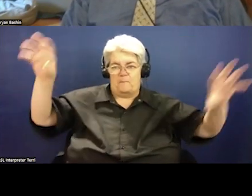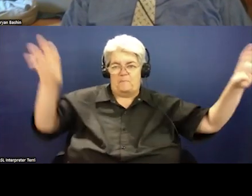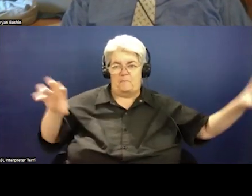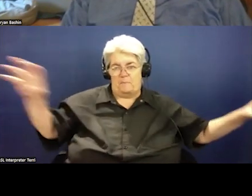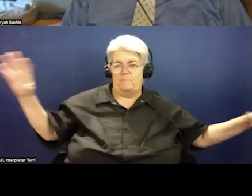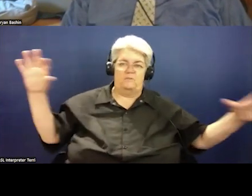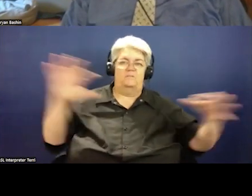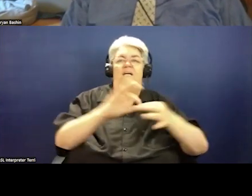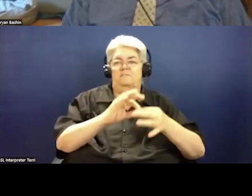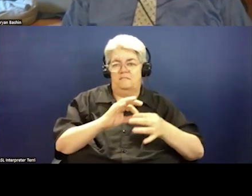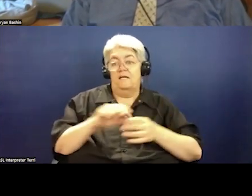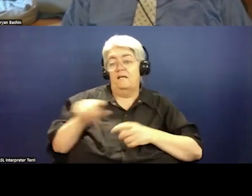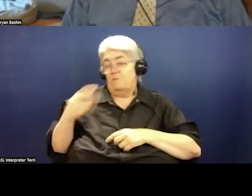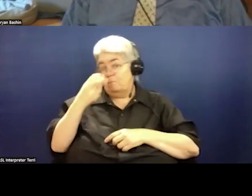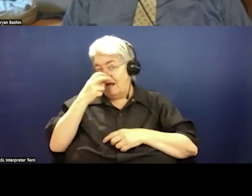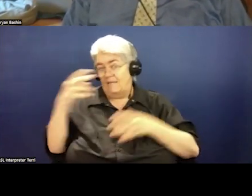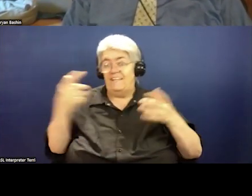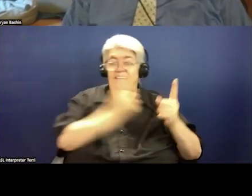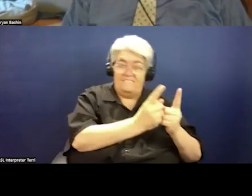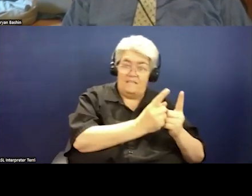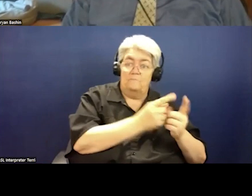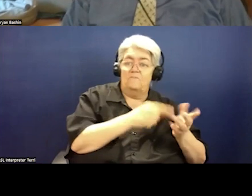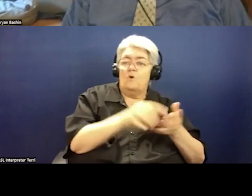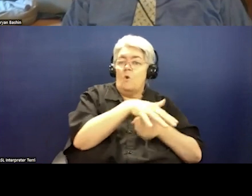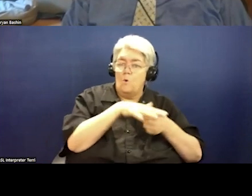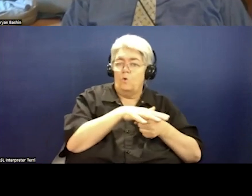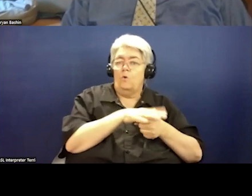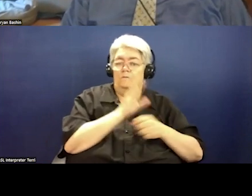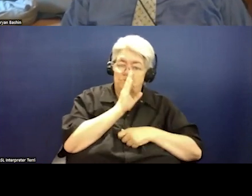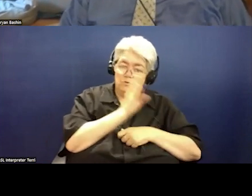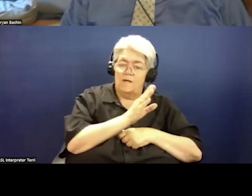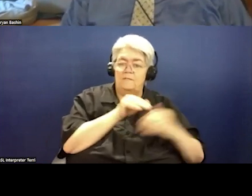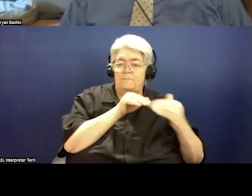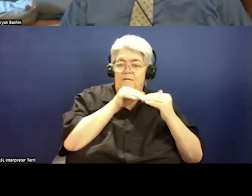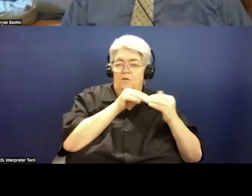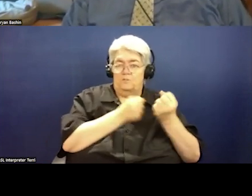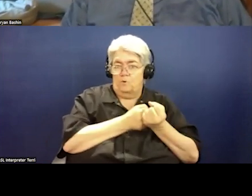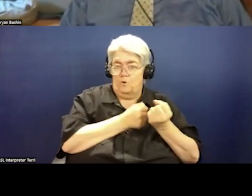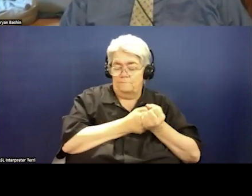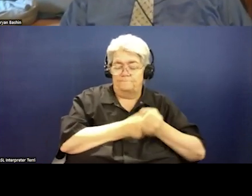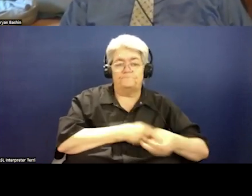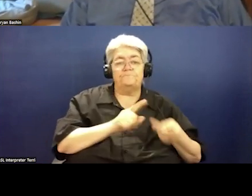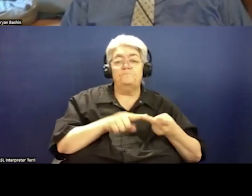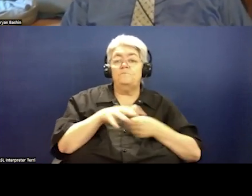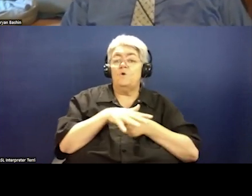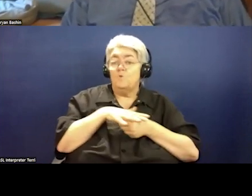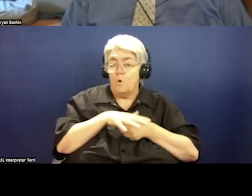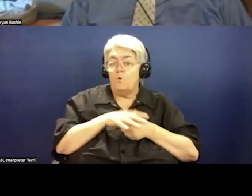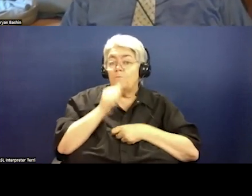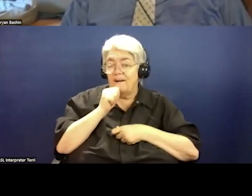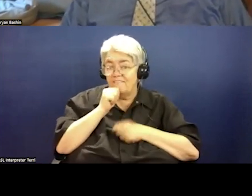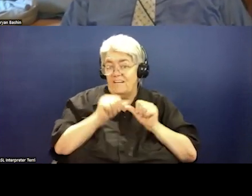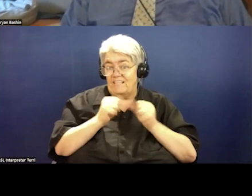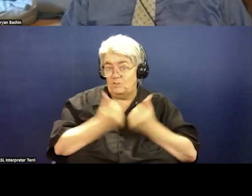to these things for local direct peer support. There are local private agencies who can also